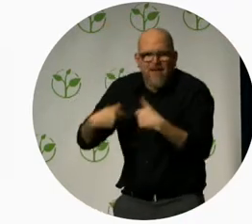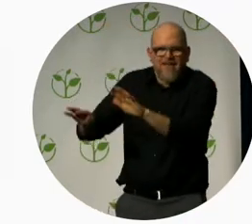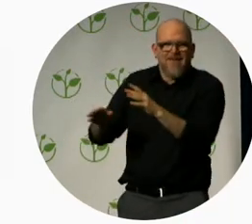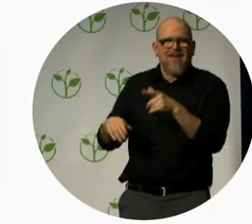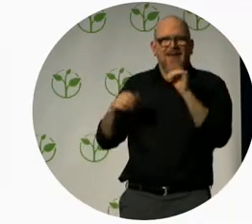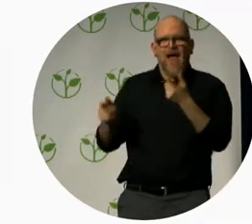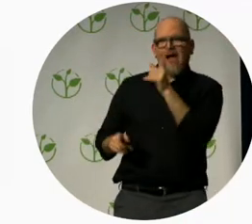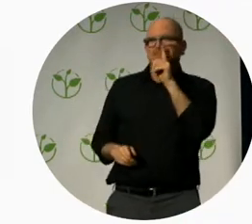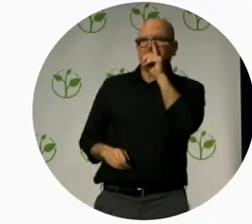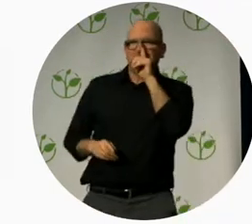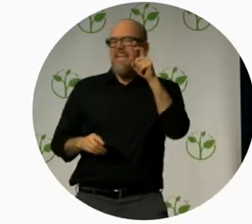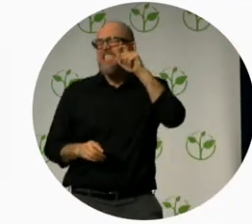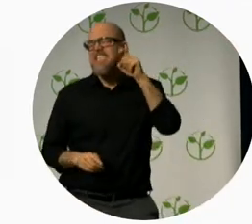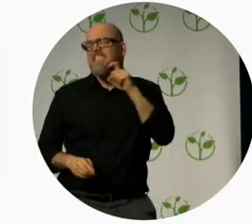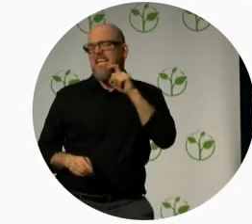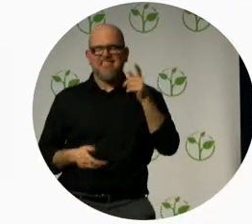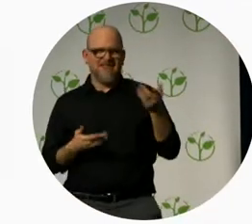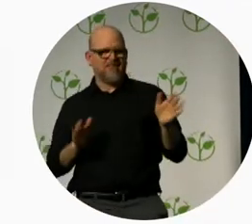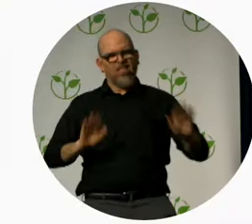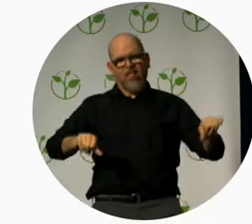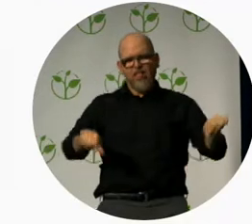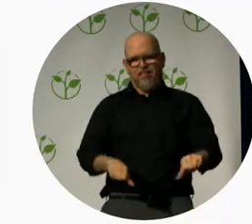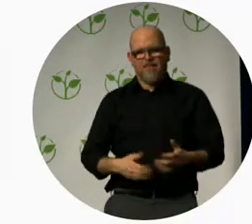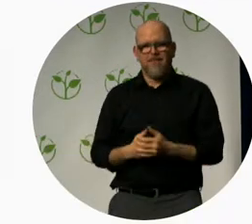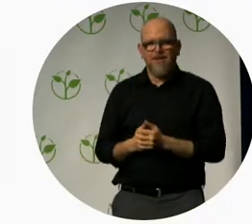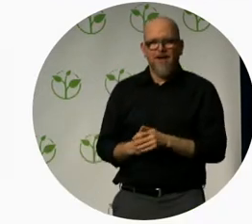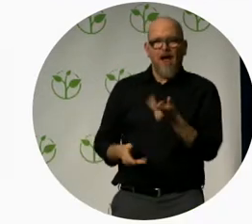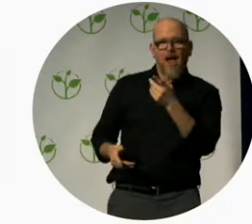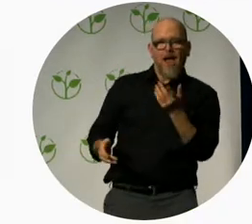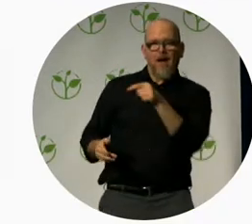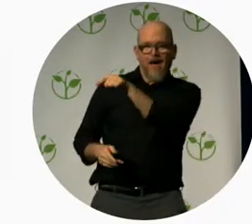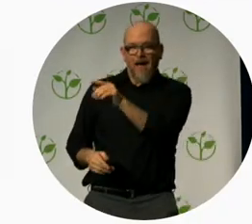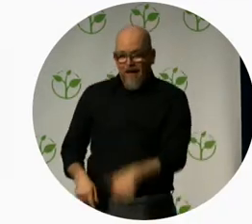You just greased out a human. Does your vagina hurt?